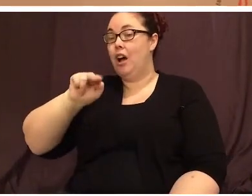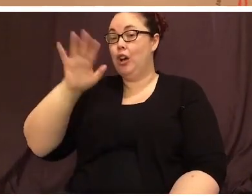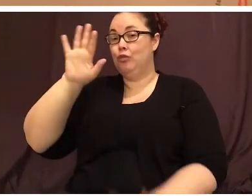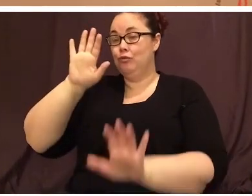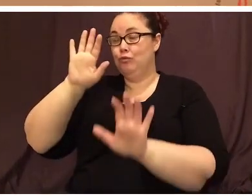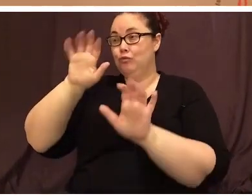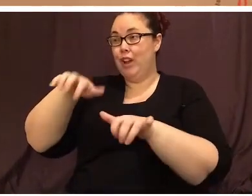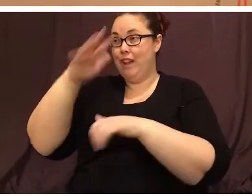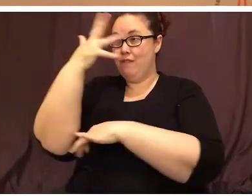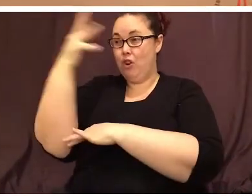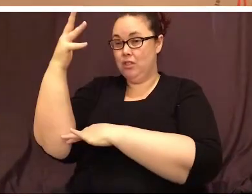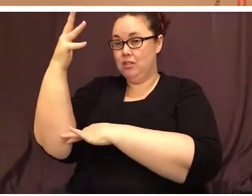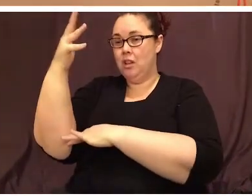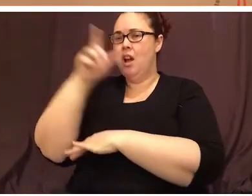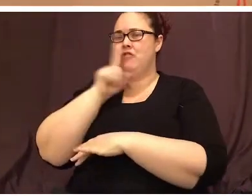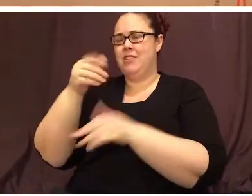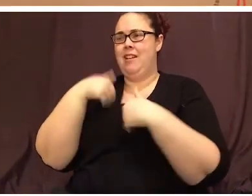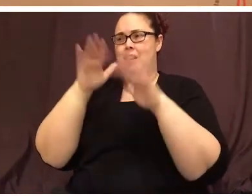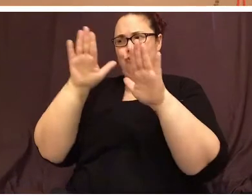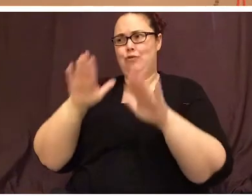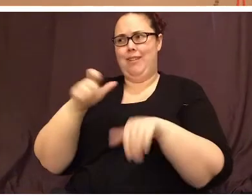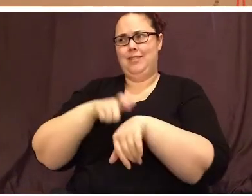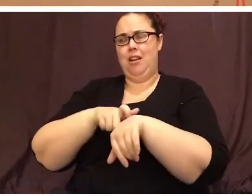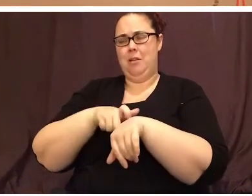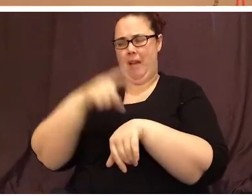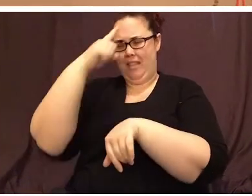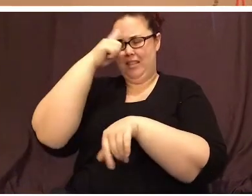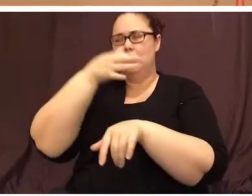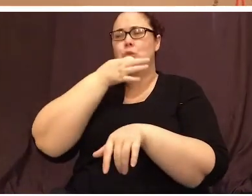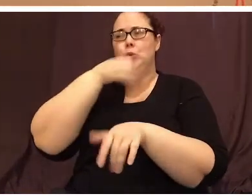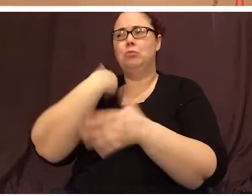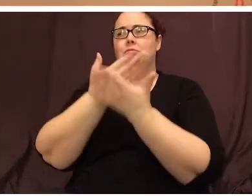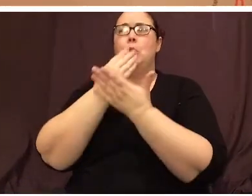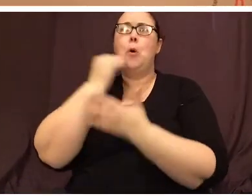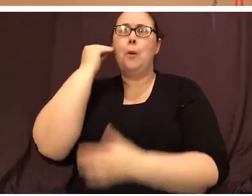time. I think I'm almost home. Neon red crown.